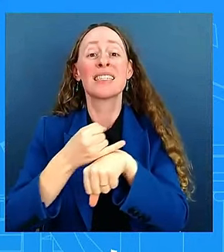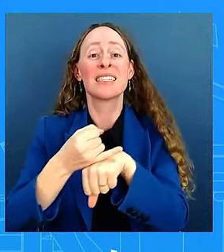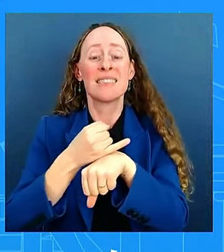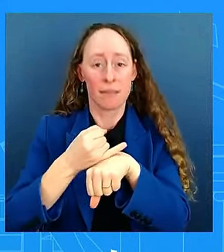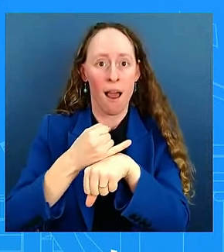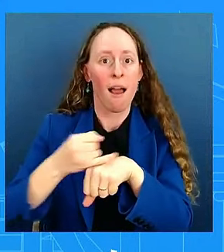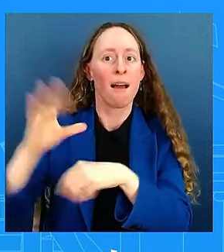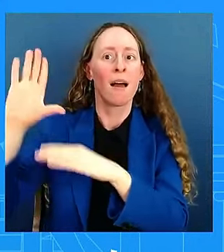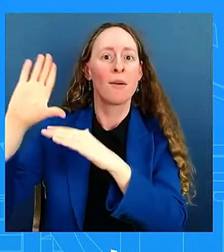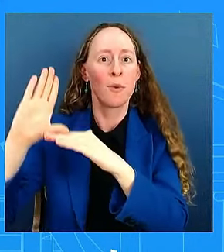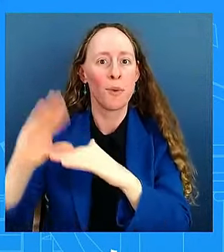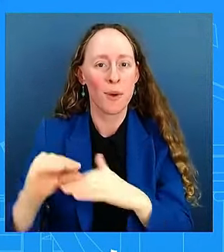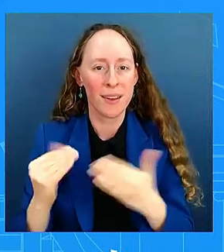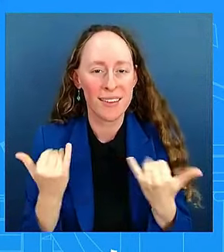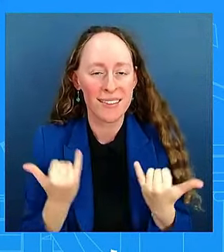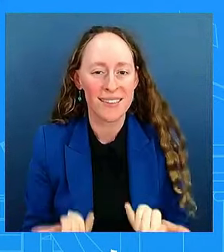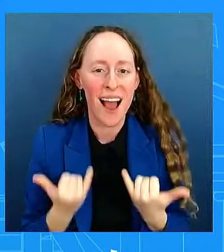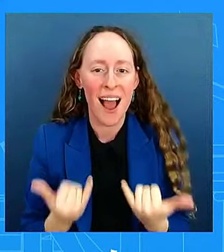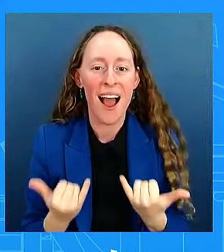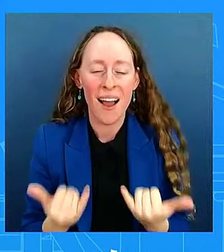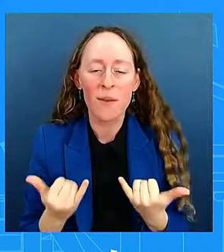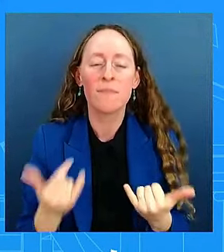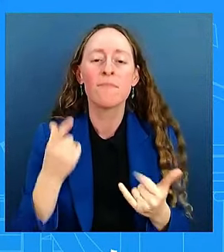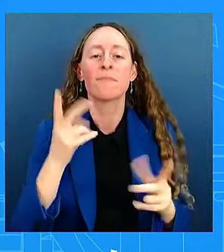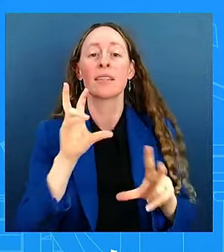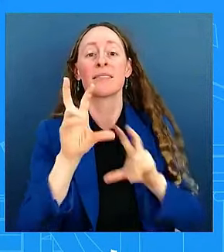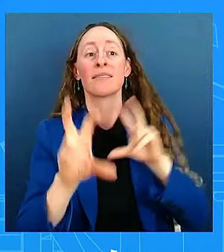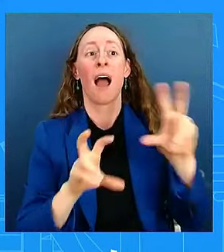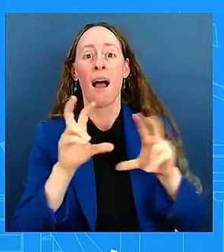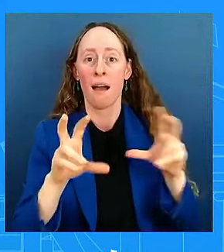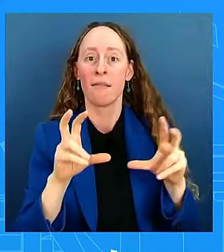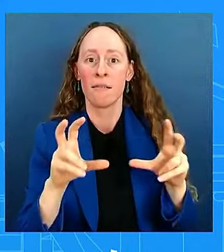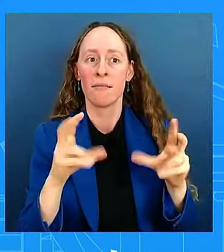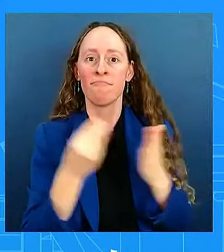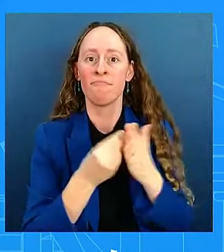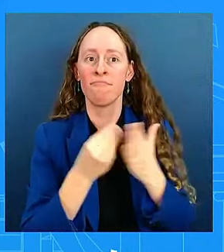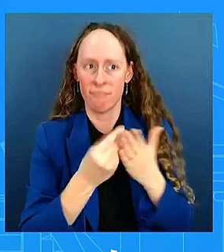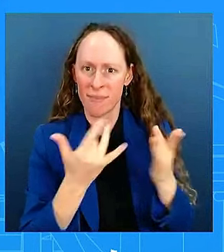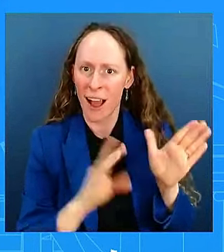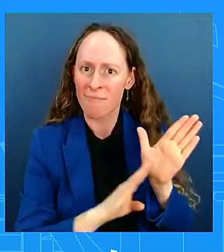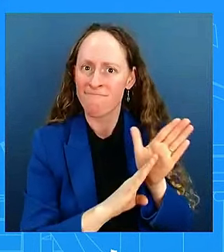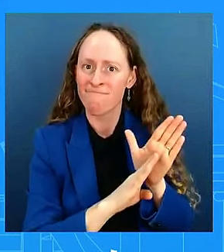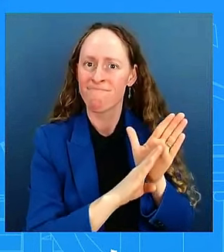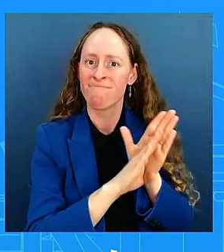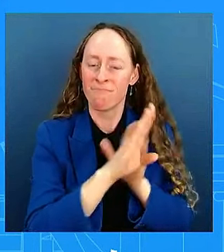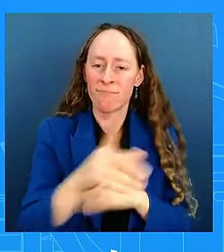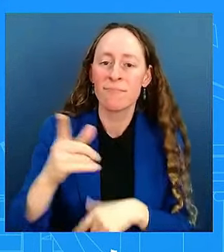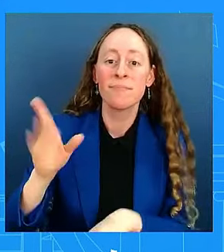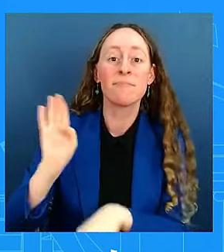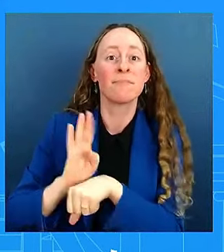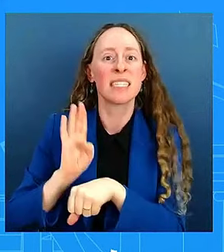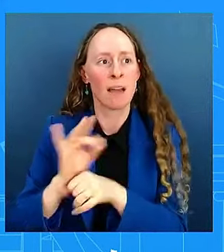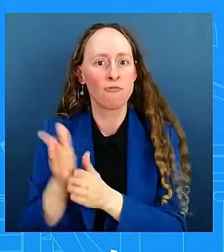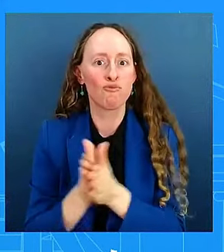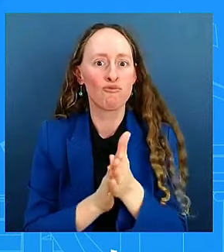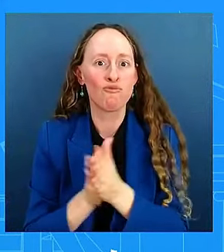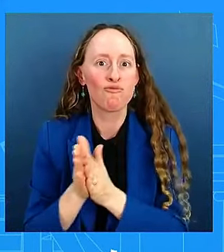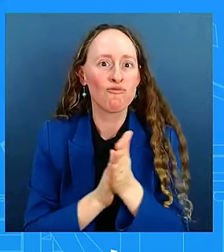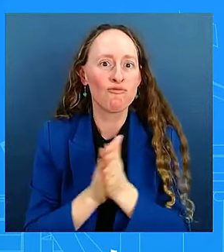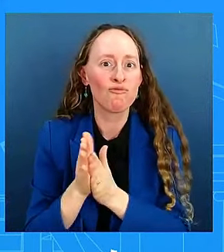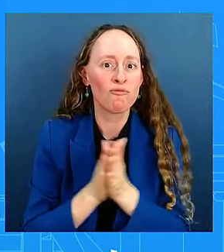to reach new heights. We've got more work to do, though. Keep getting — keep — keep — getting prices down,